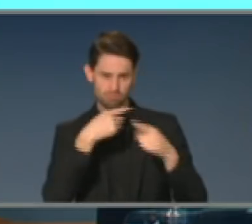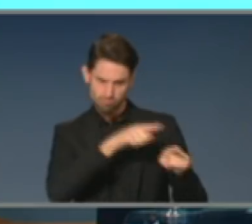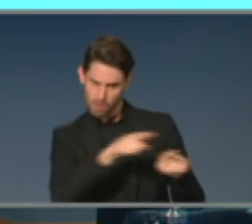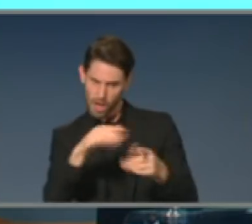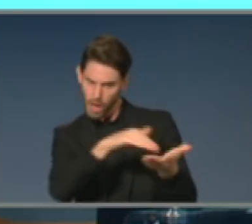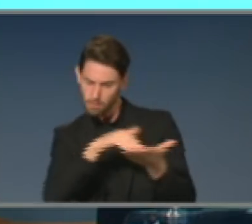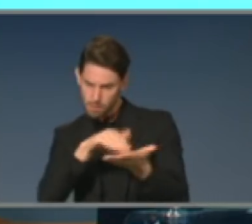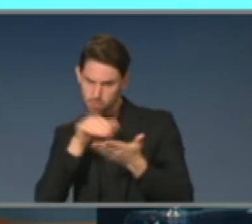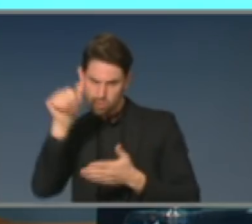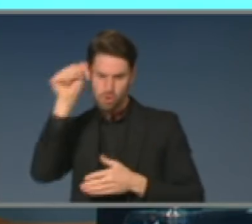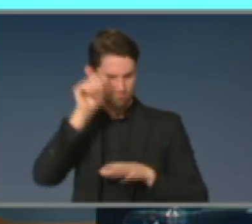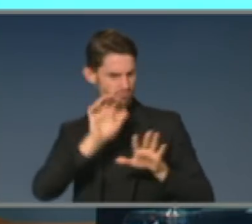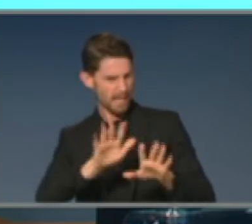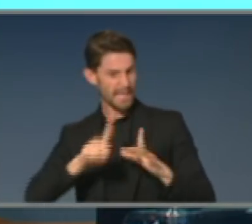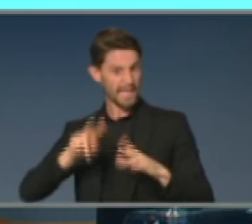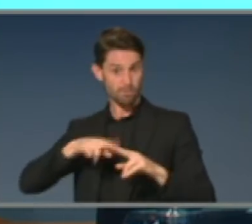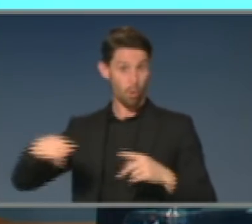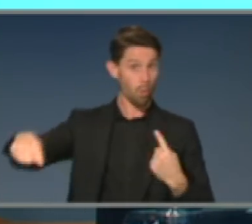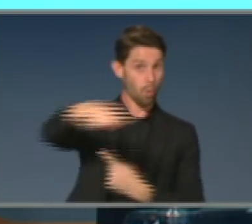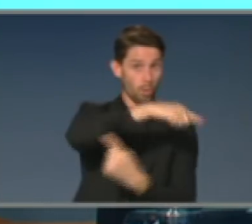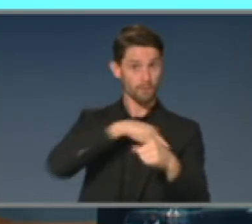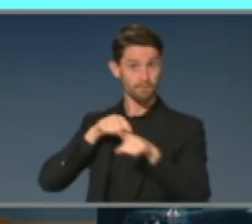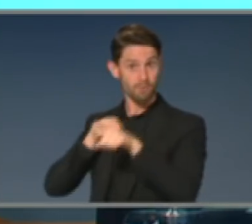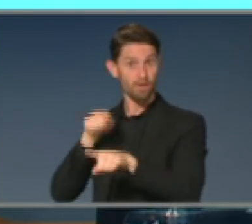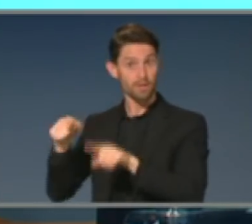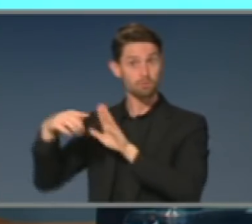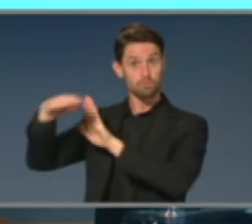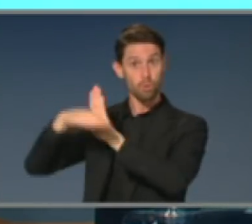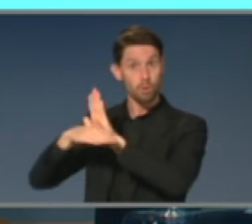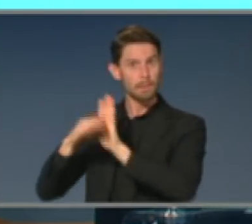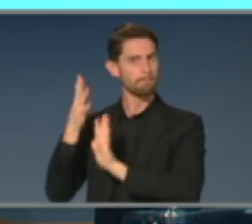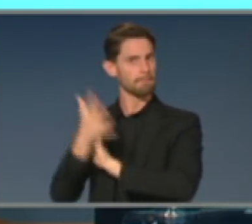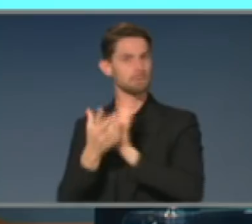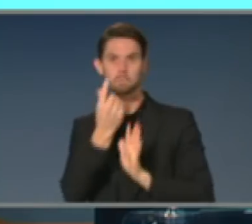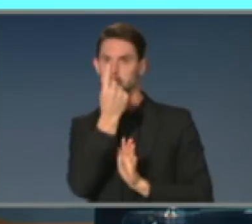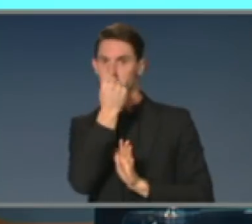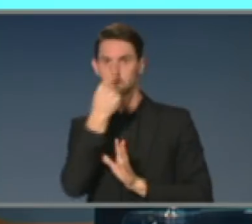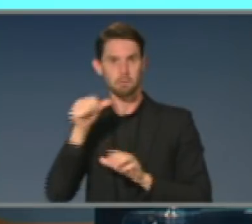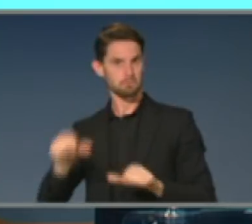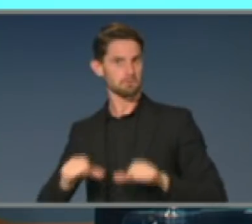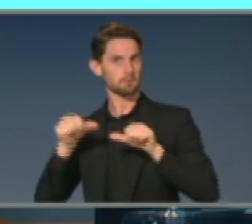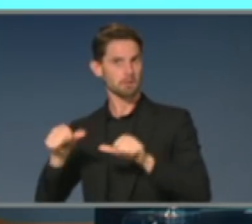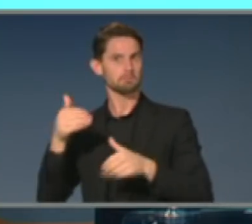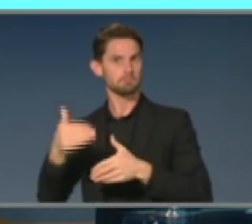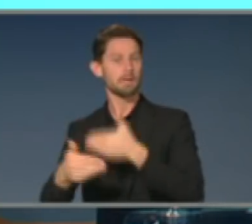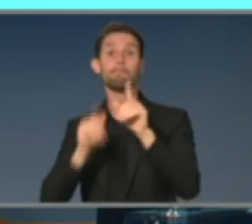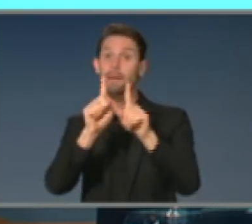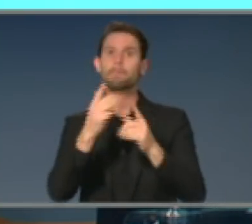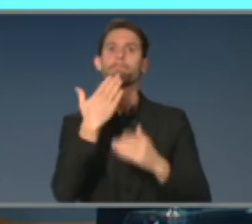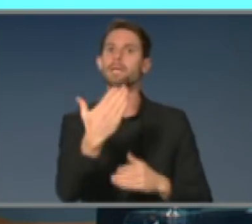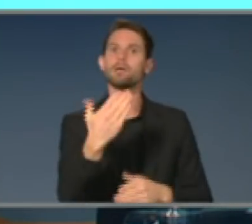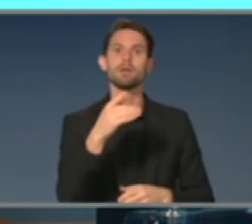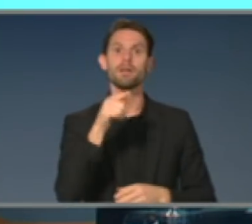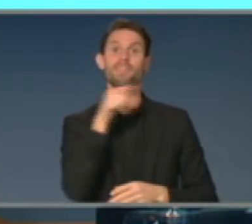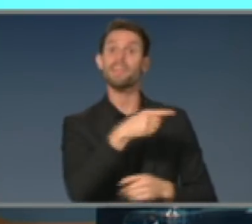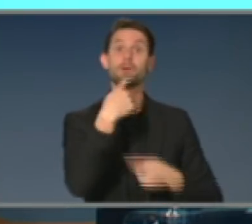up to suppress an outbreak, to manage it within our resources. This is not, again, not predicting what we are doing now or